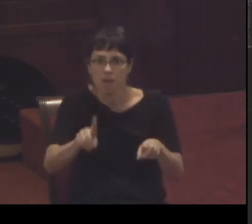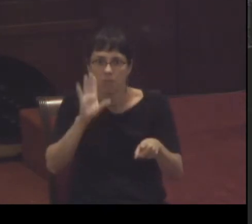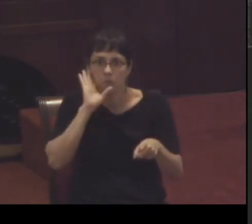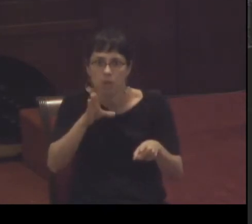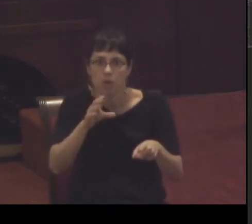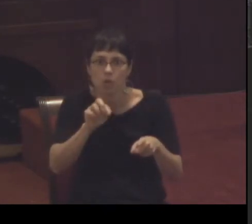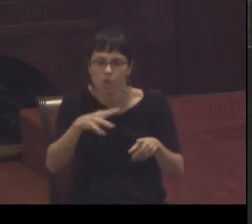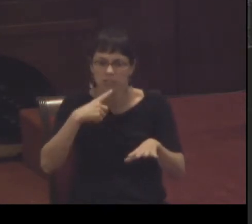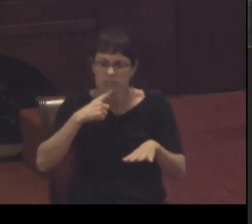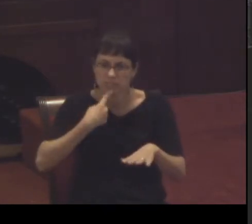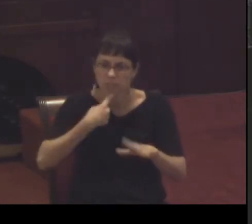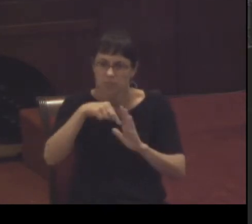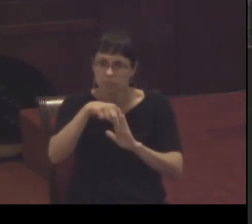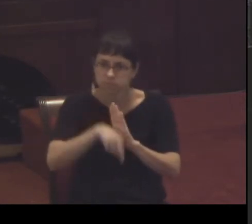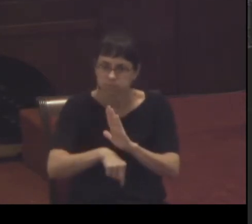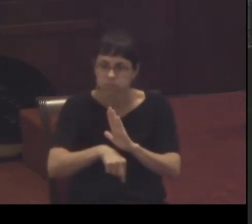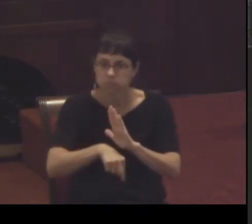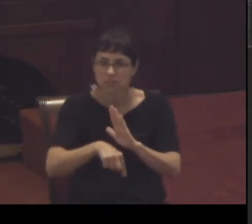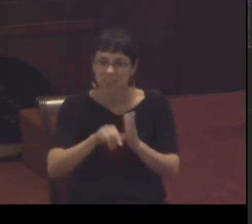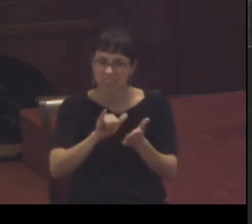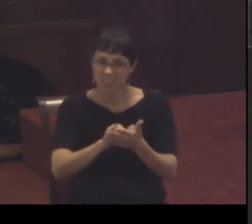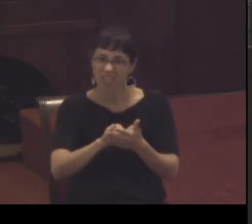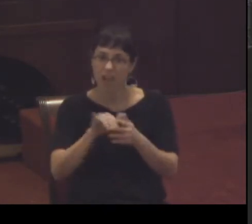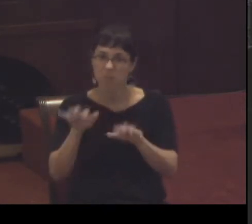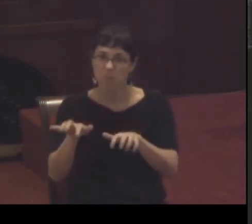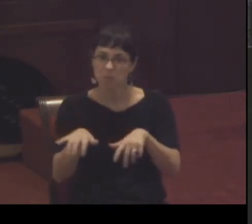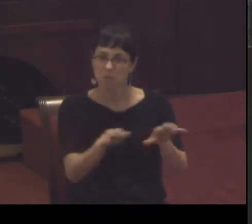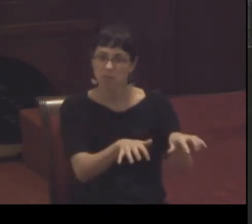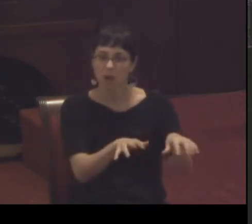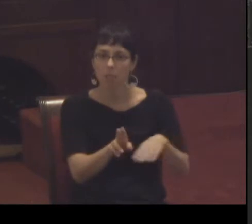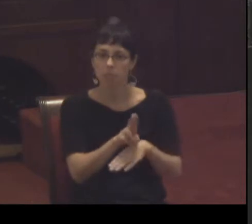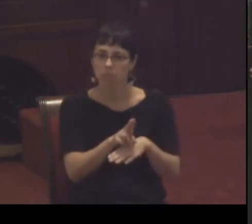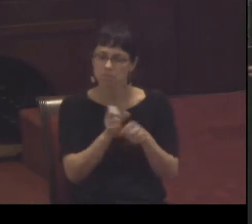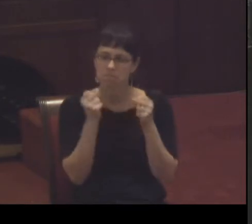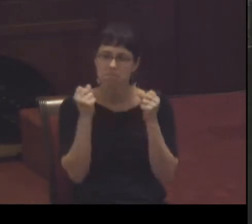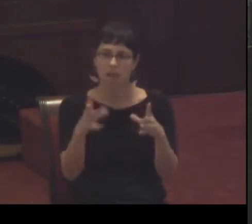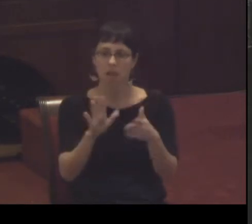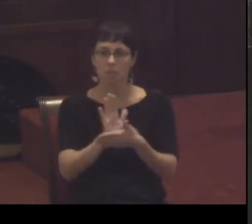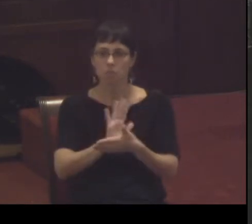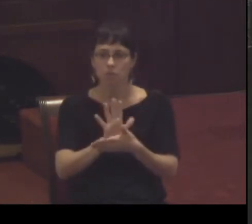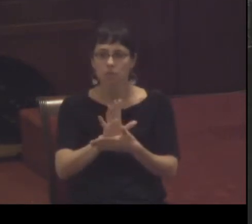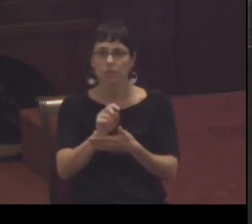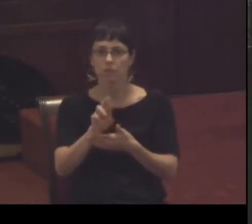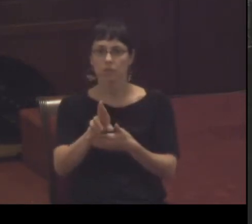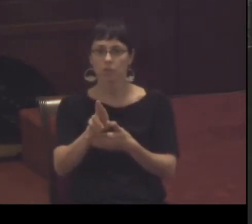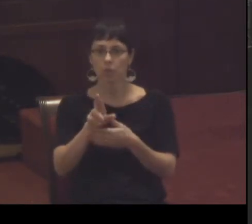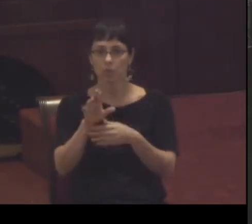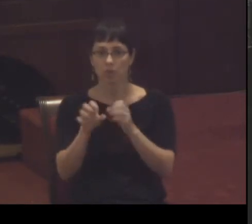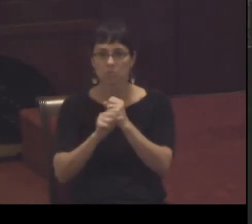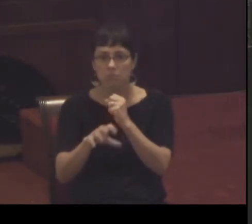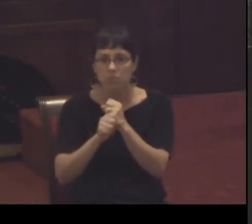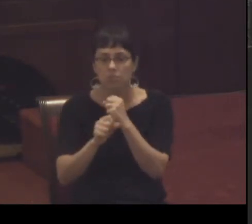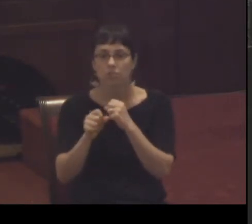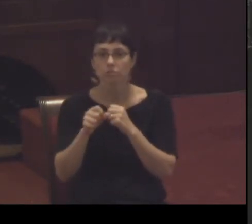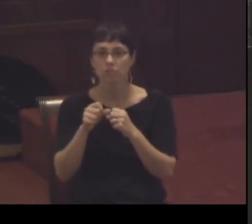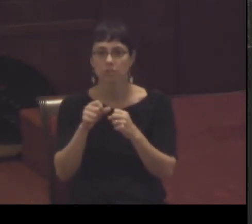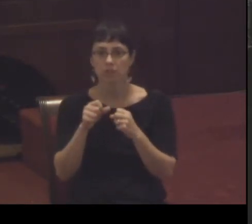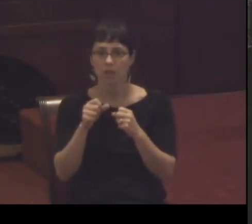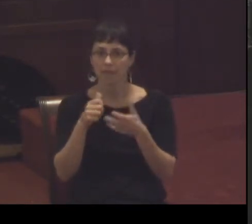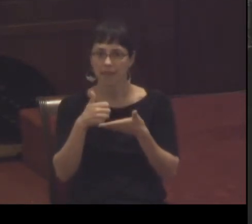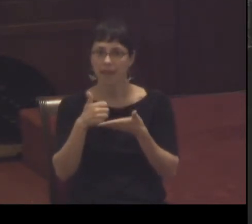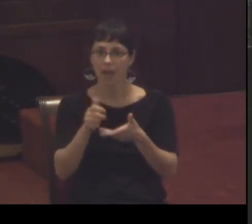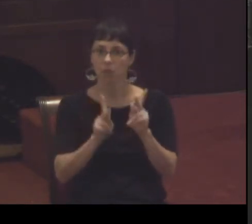used in movies commercials in all sorts of settings they direct your attention to what is about to come